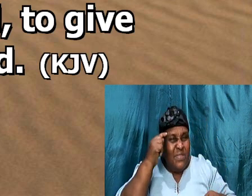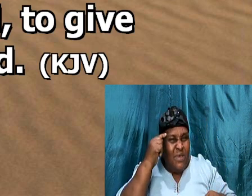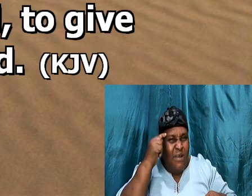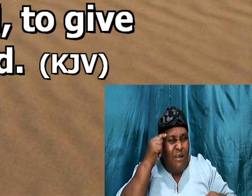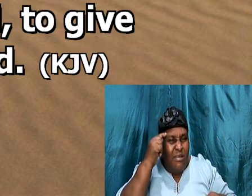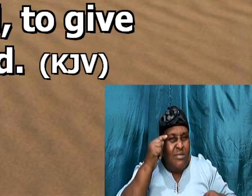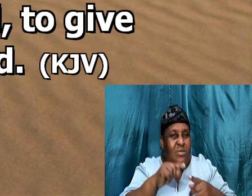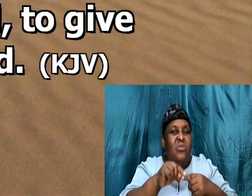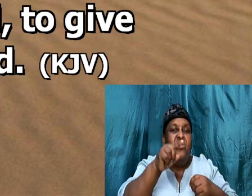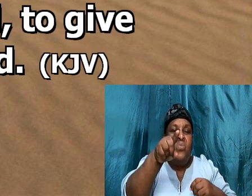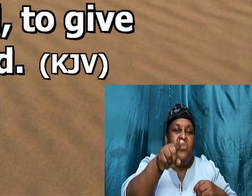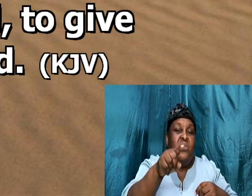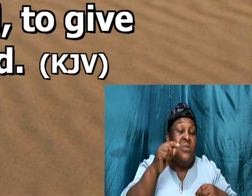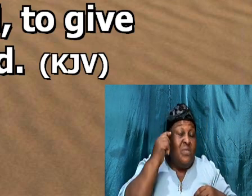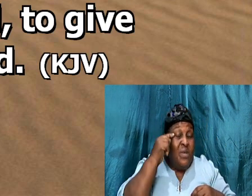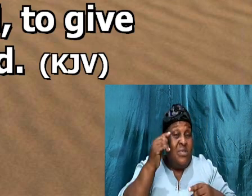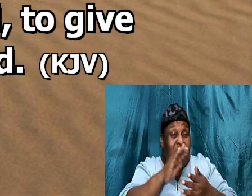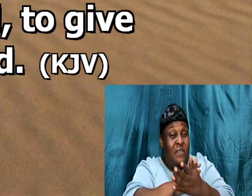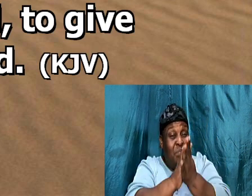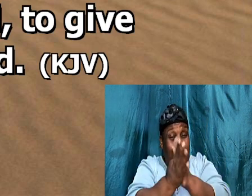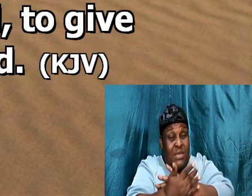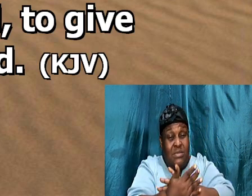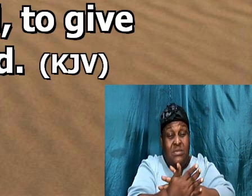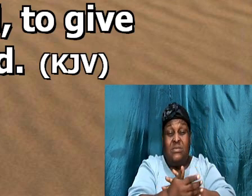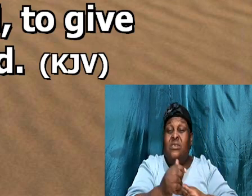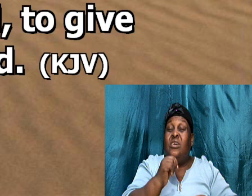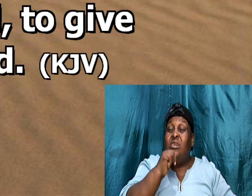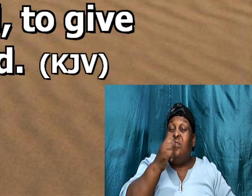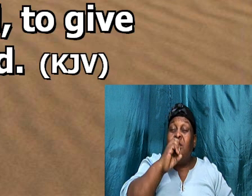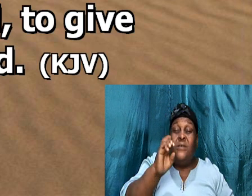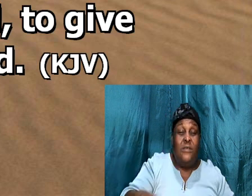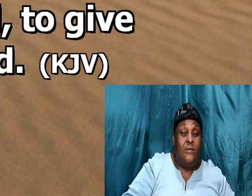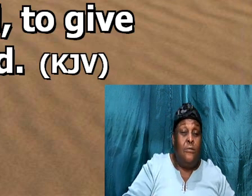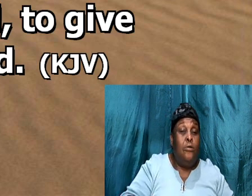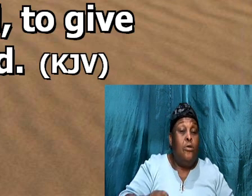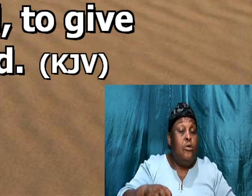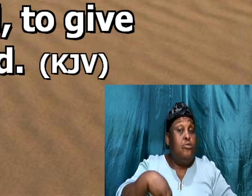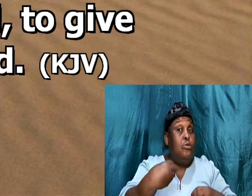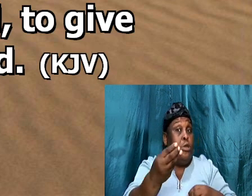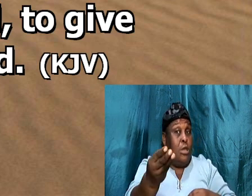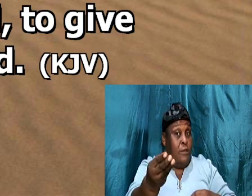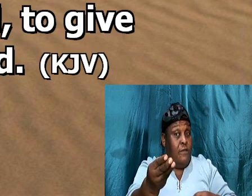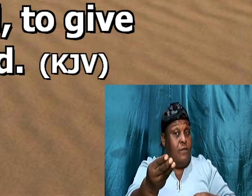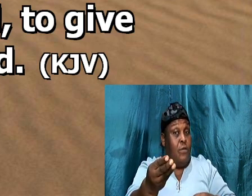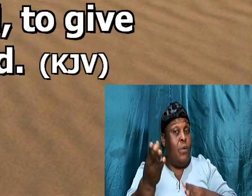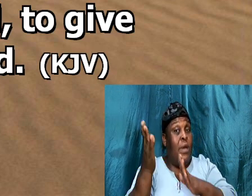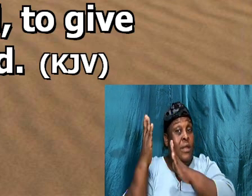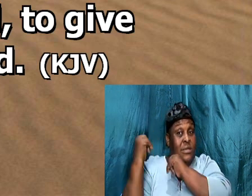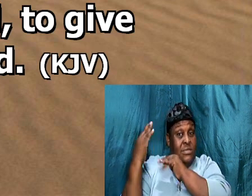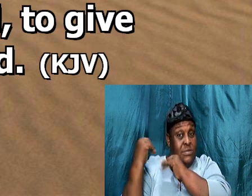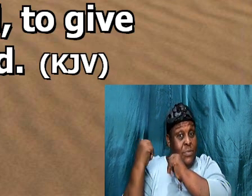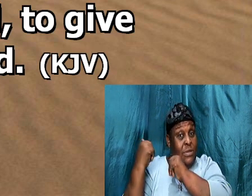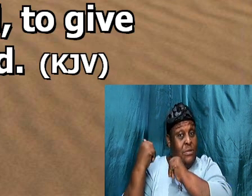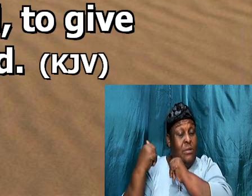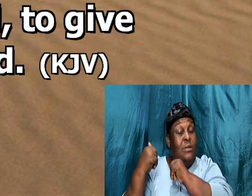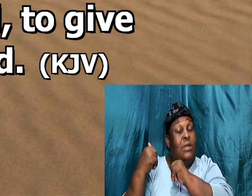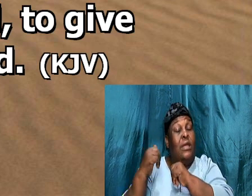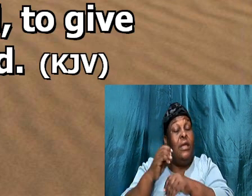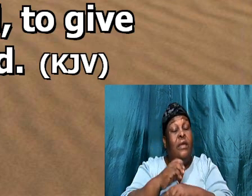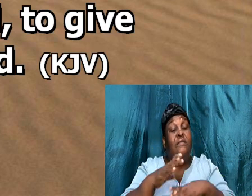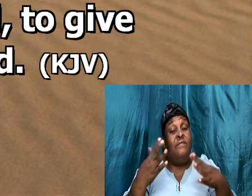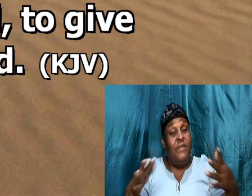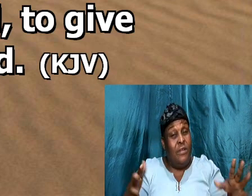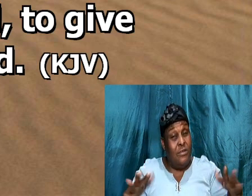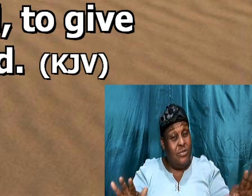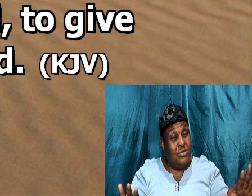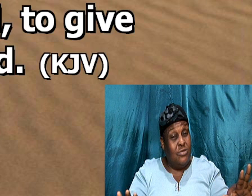Thoughts of peace, not of evil, to give you, an expected end. We quote,